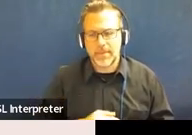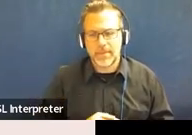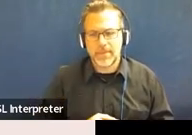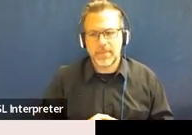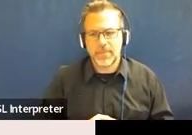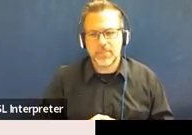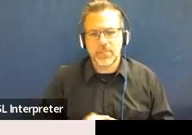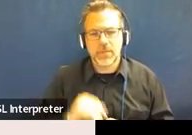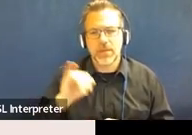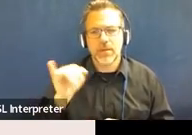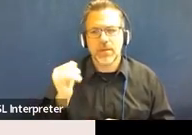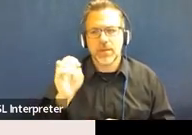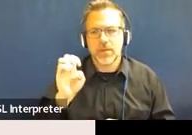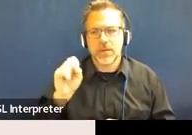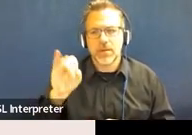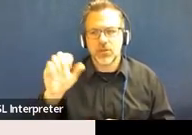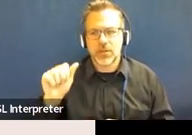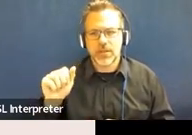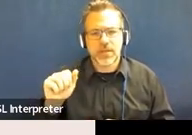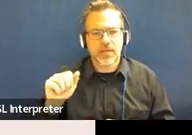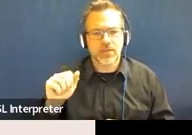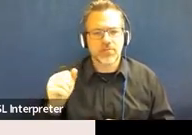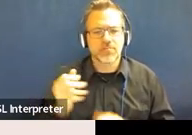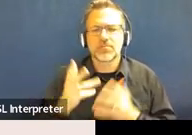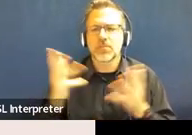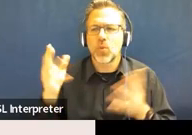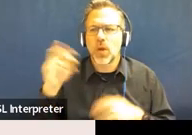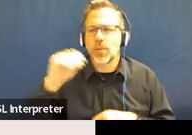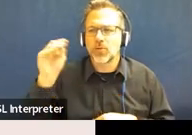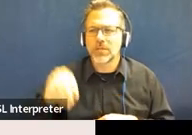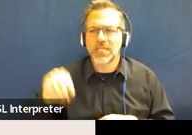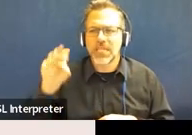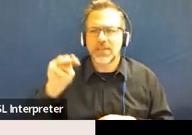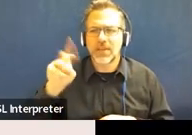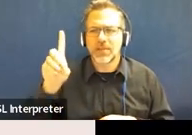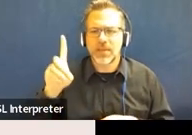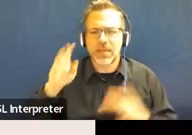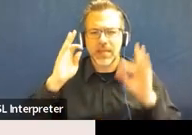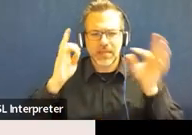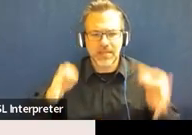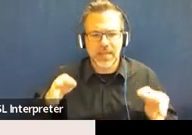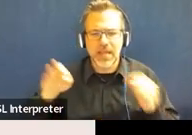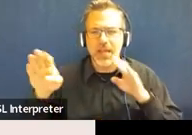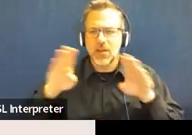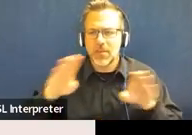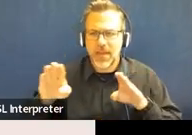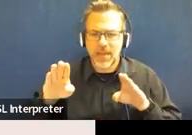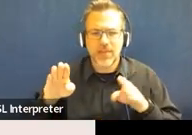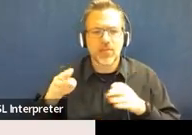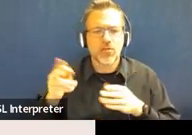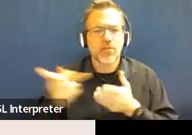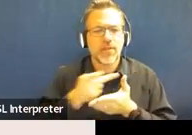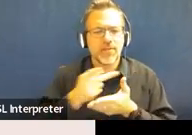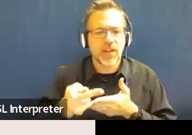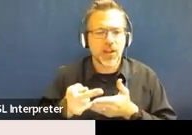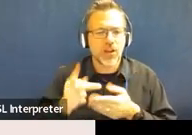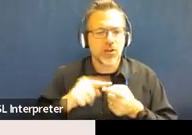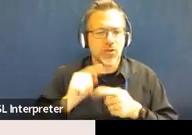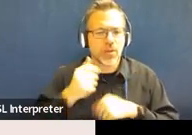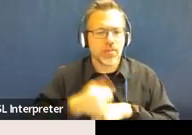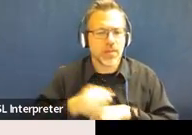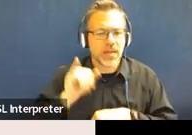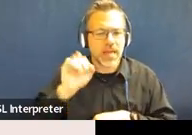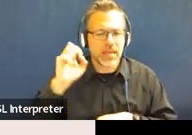Jessica, what percent of MDs determined that behavior was a manifestation or failure to implement the IEP?